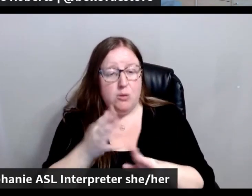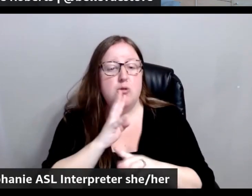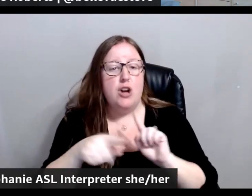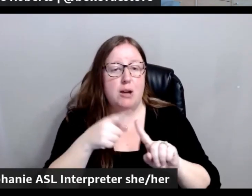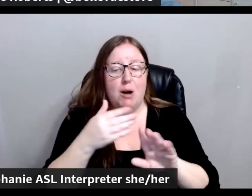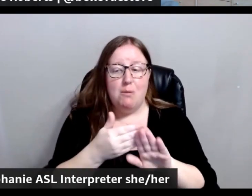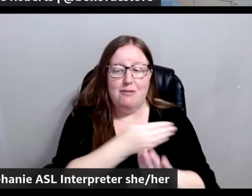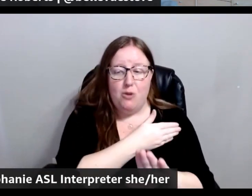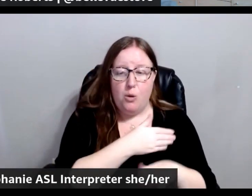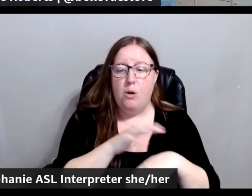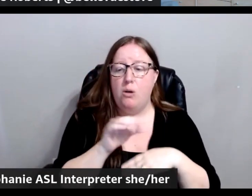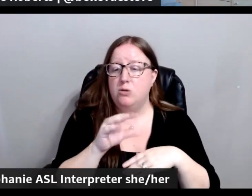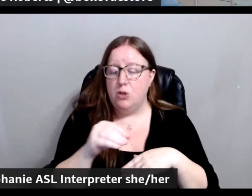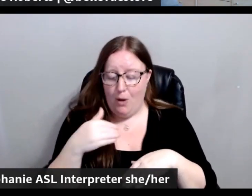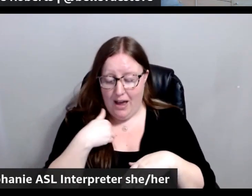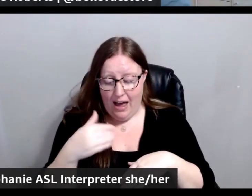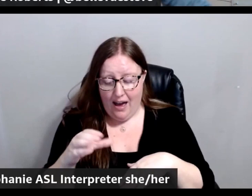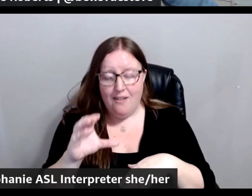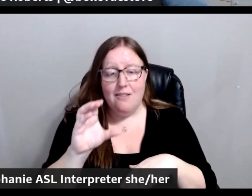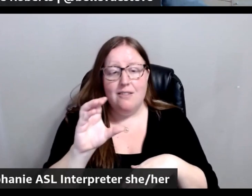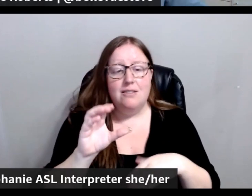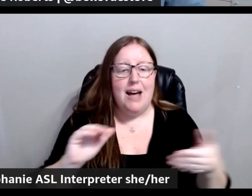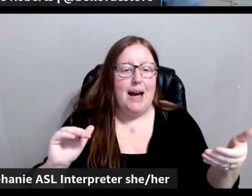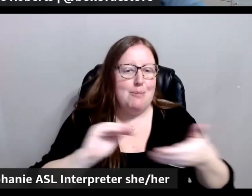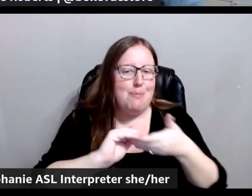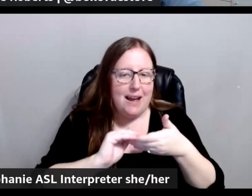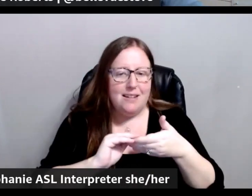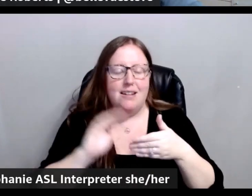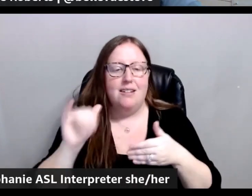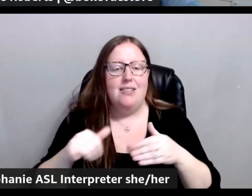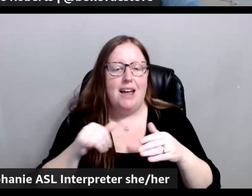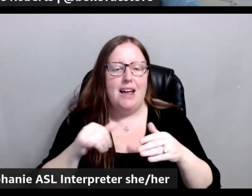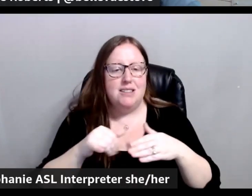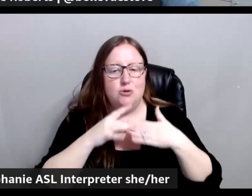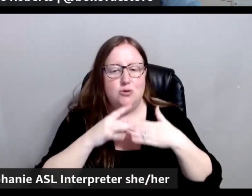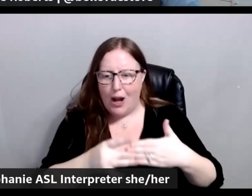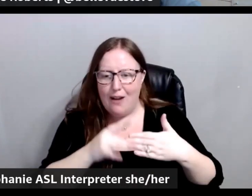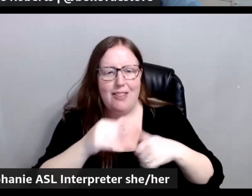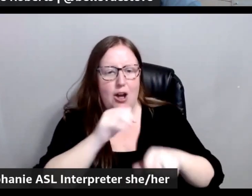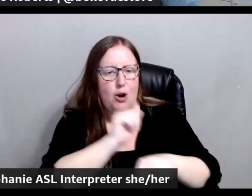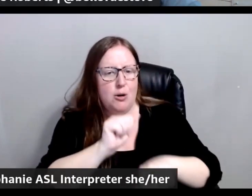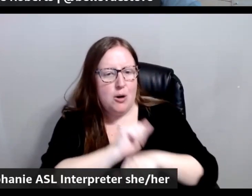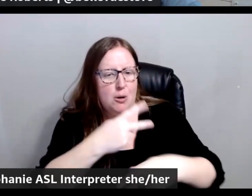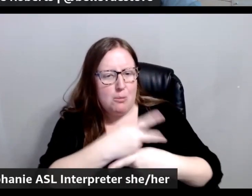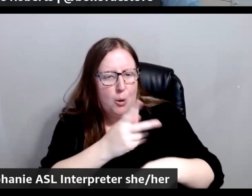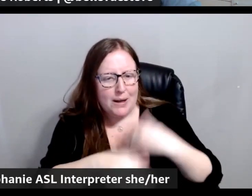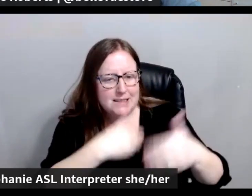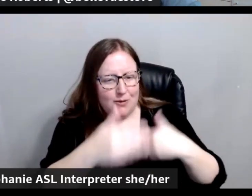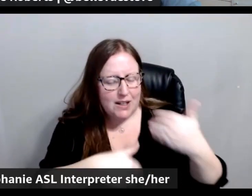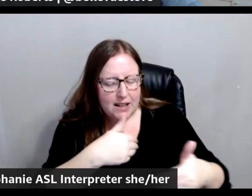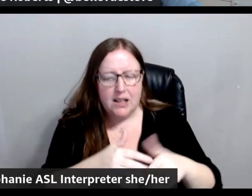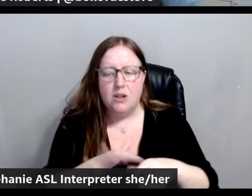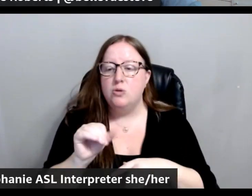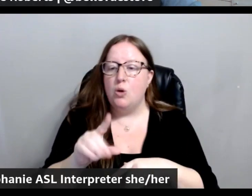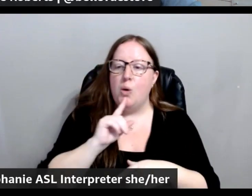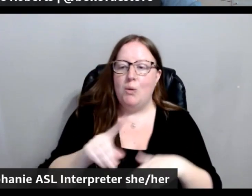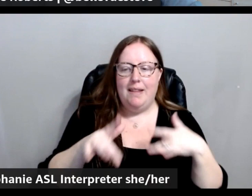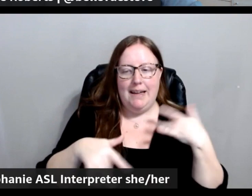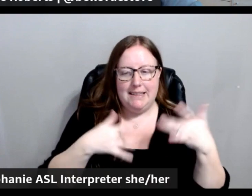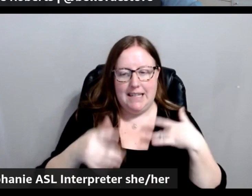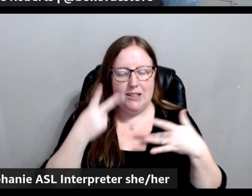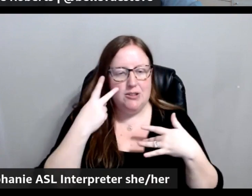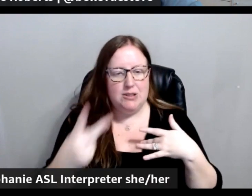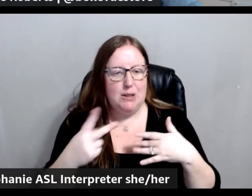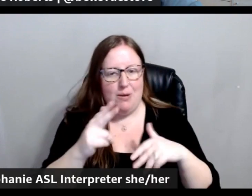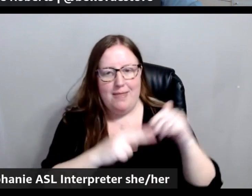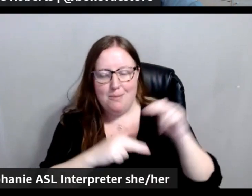So, have a companion that's coding with them, which will drive their productivity through the roof. And so, we're really excited to see what they